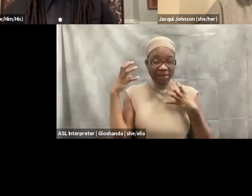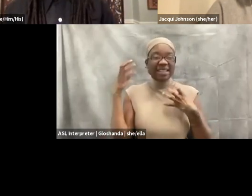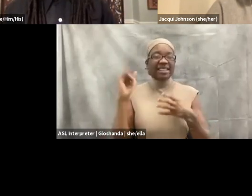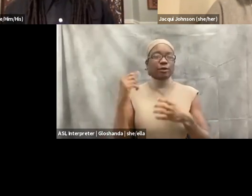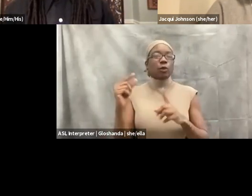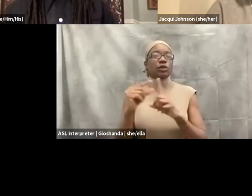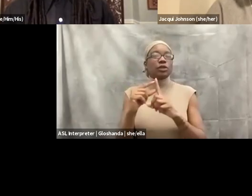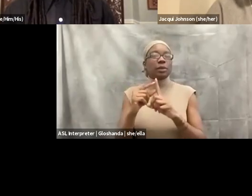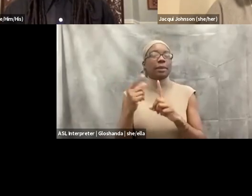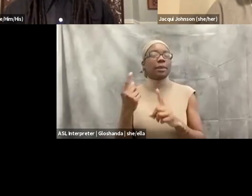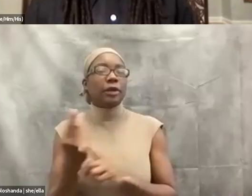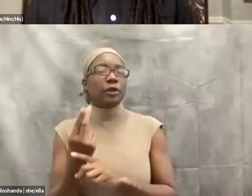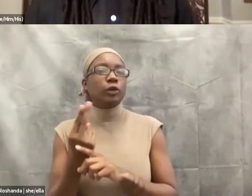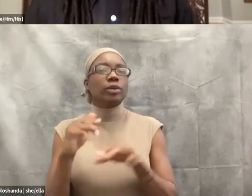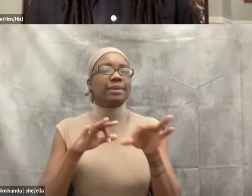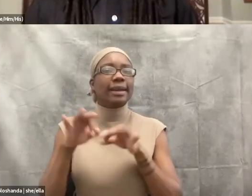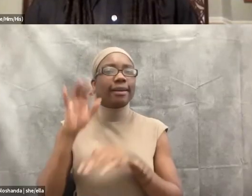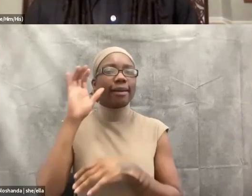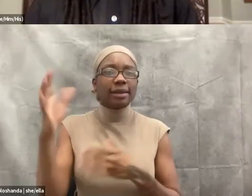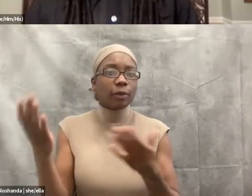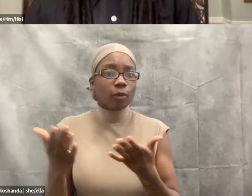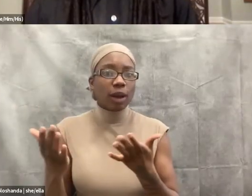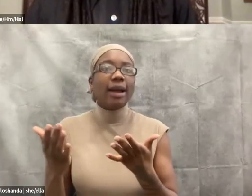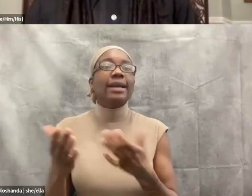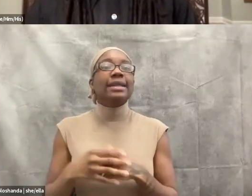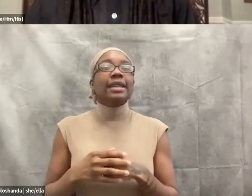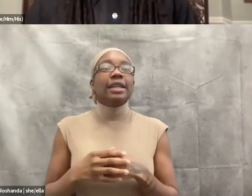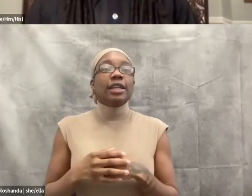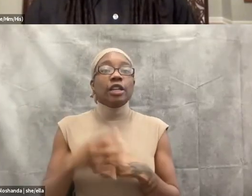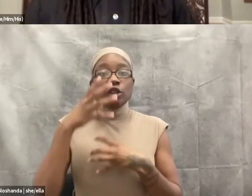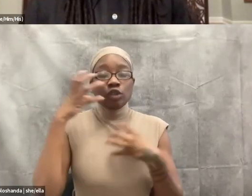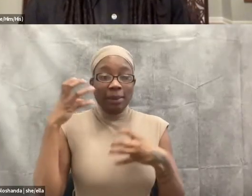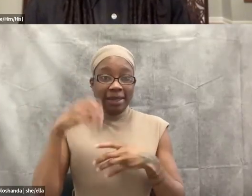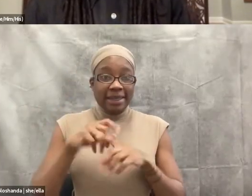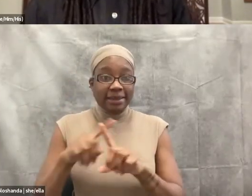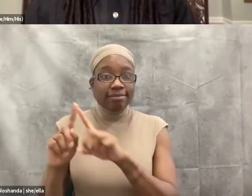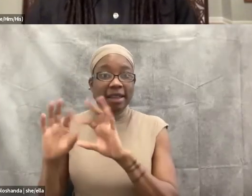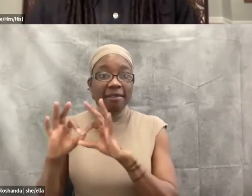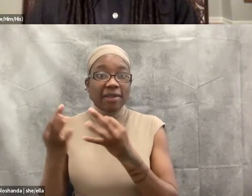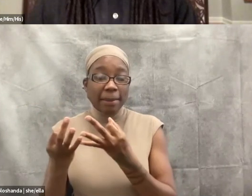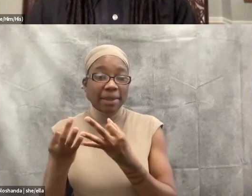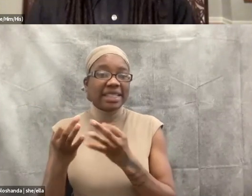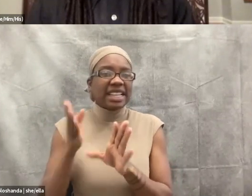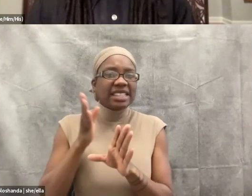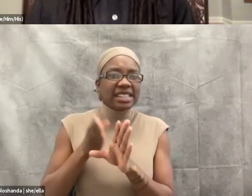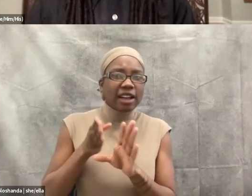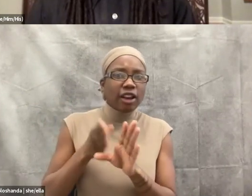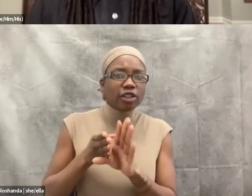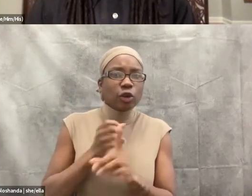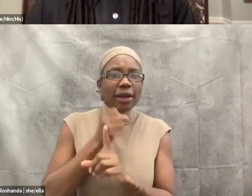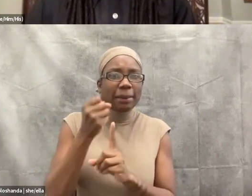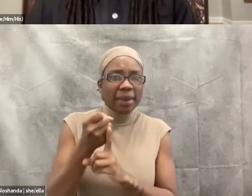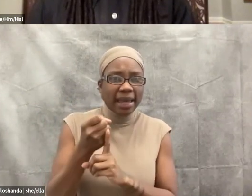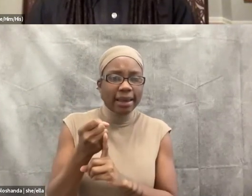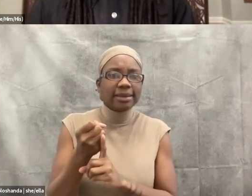and the psychological effects that like collective trauma impacts that group of people in like subsequent generations,